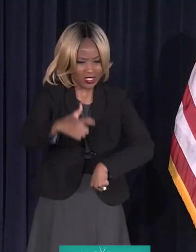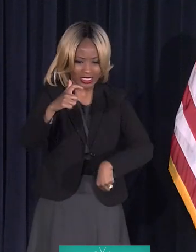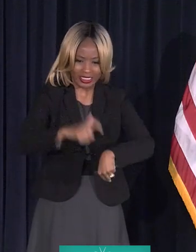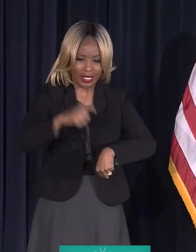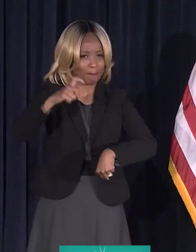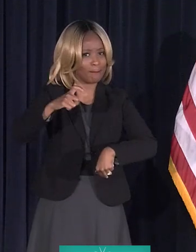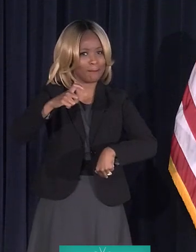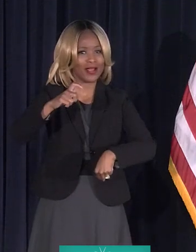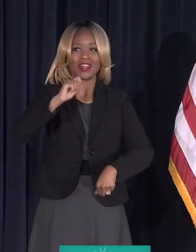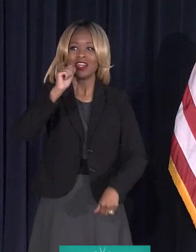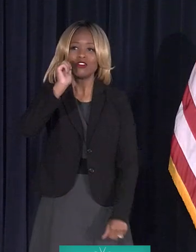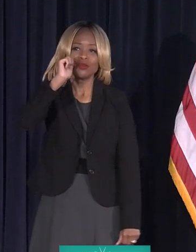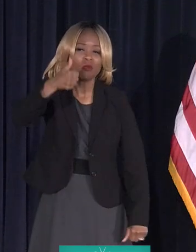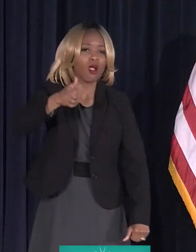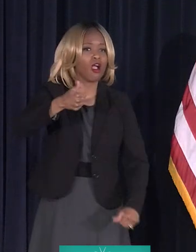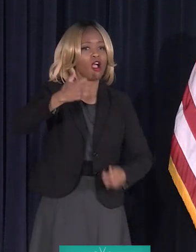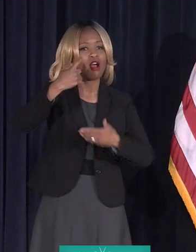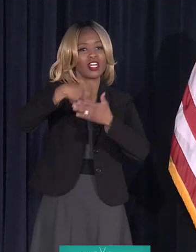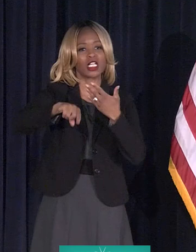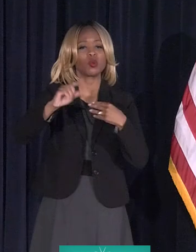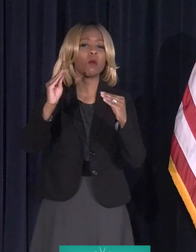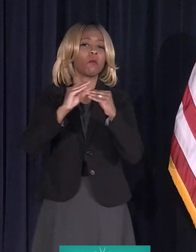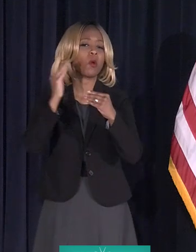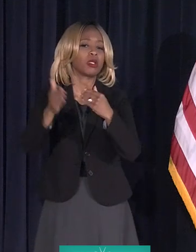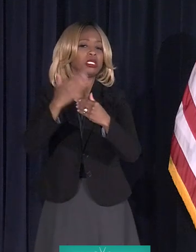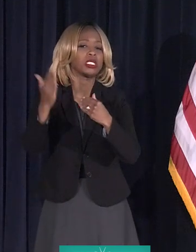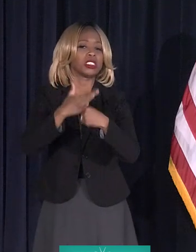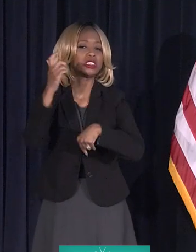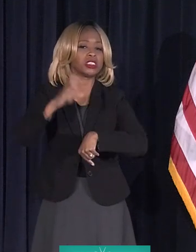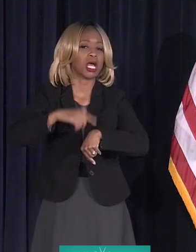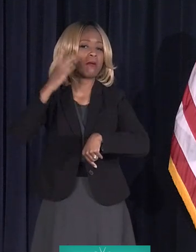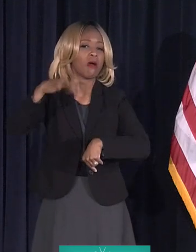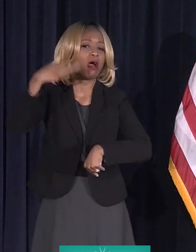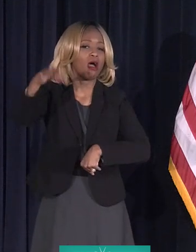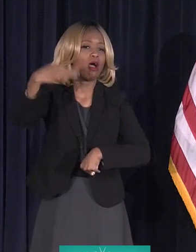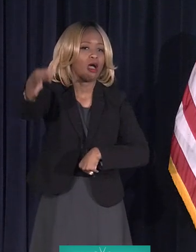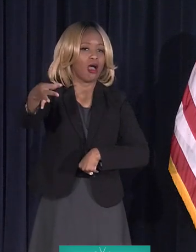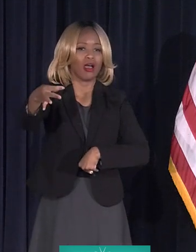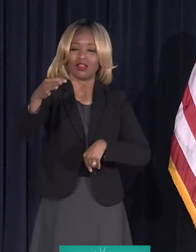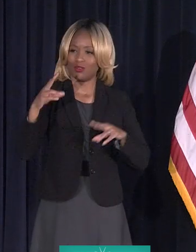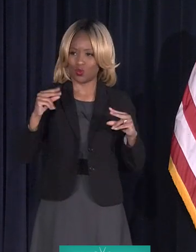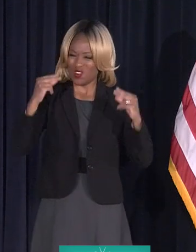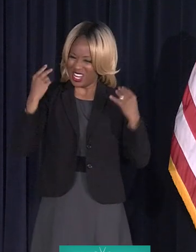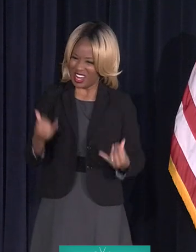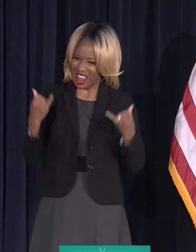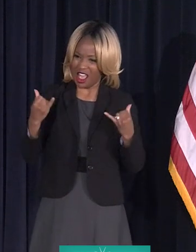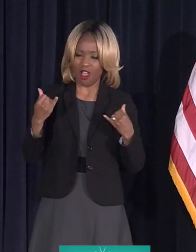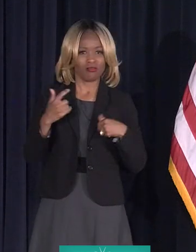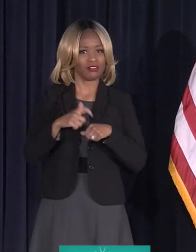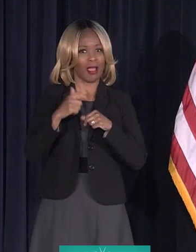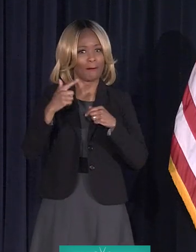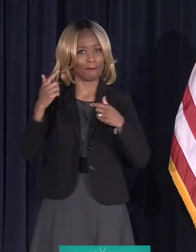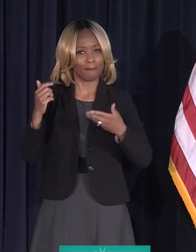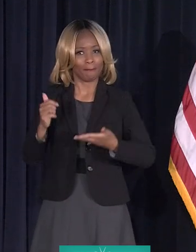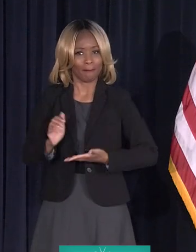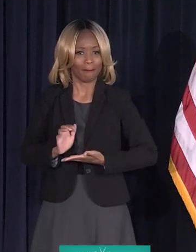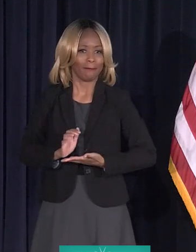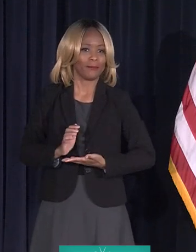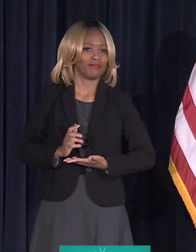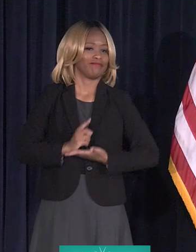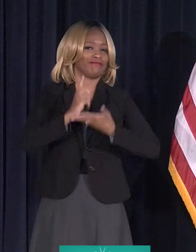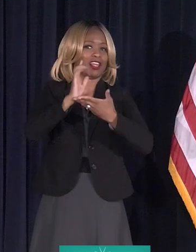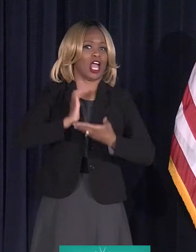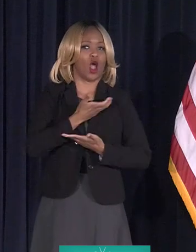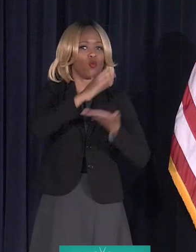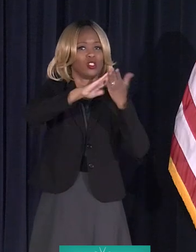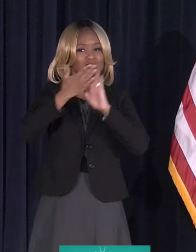next week when it's easier to do so. But now is the time to lift up our city, our nation, from what he called the